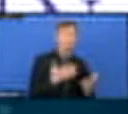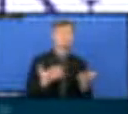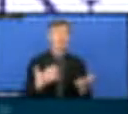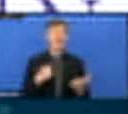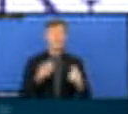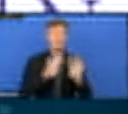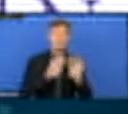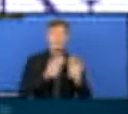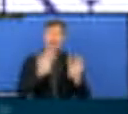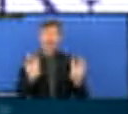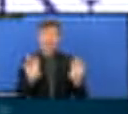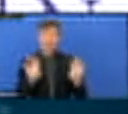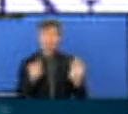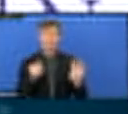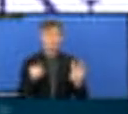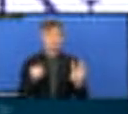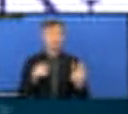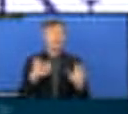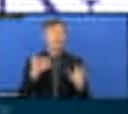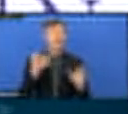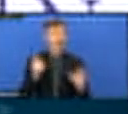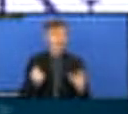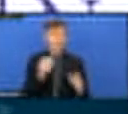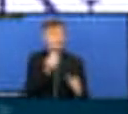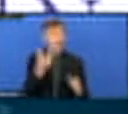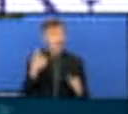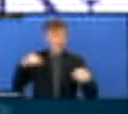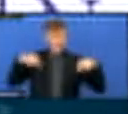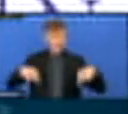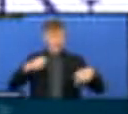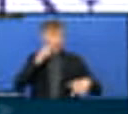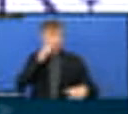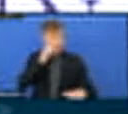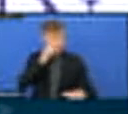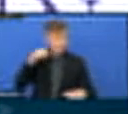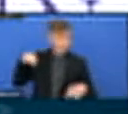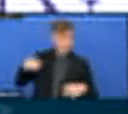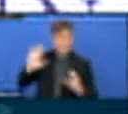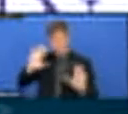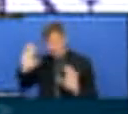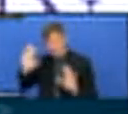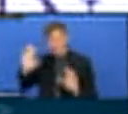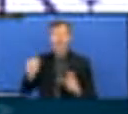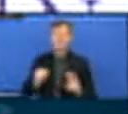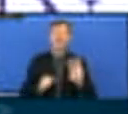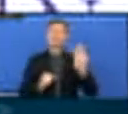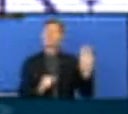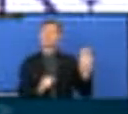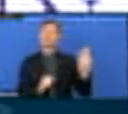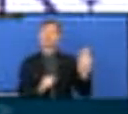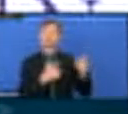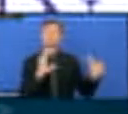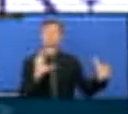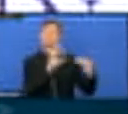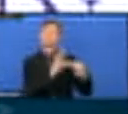here in person. You are very welcome. Some of our panelists are online. We have three other panelists online. So in the interest of